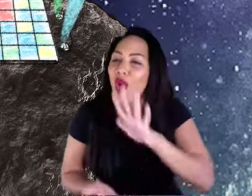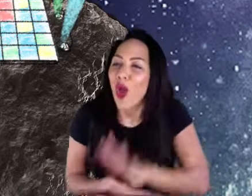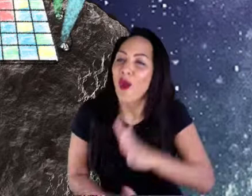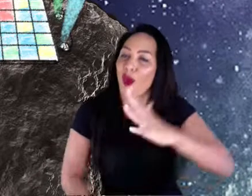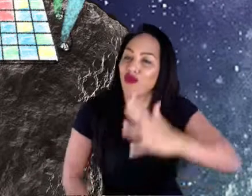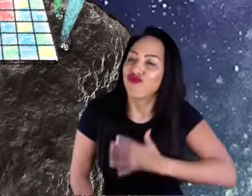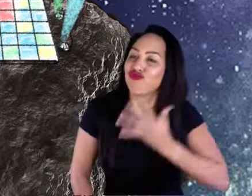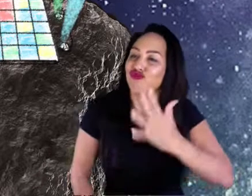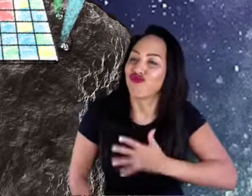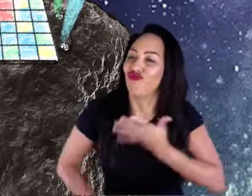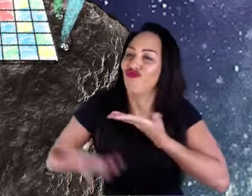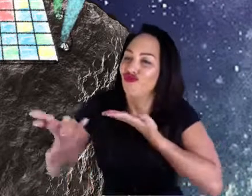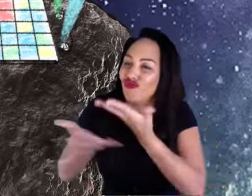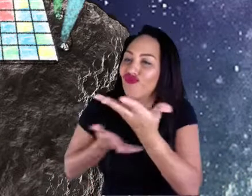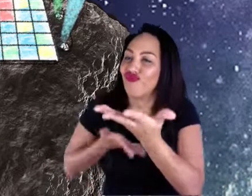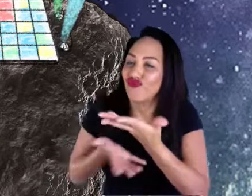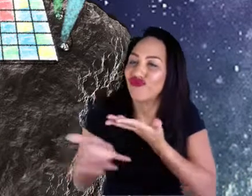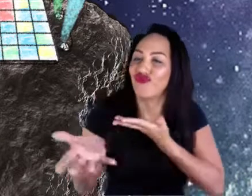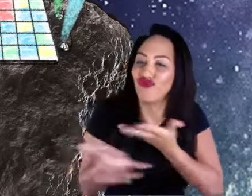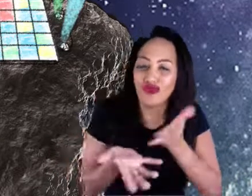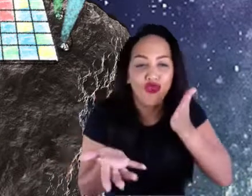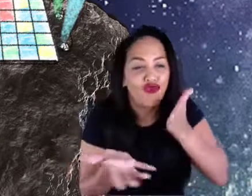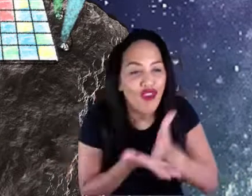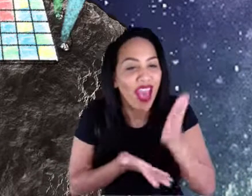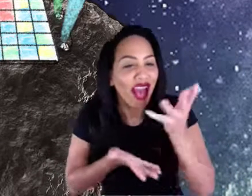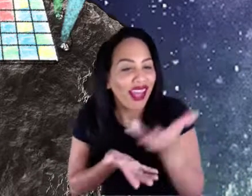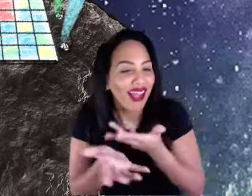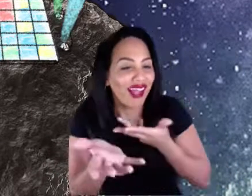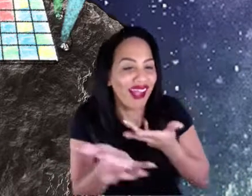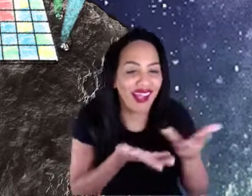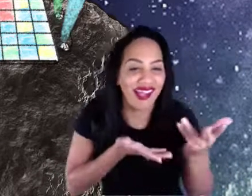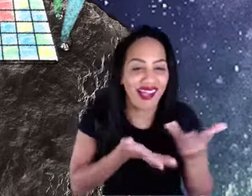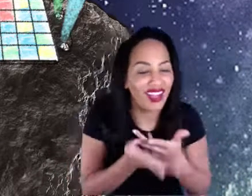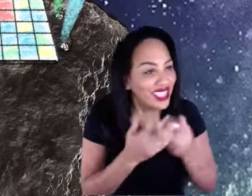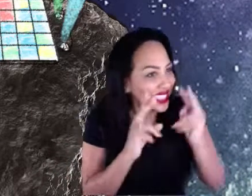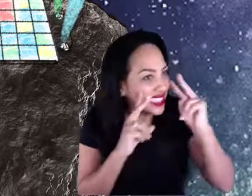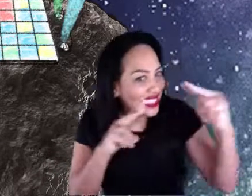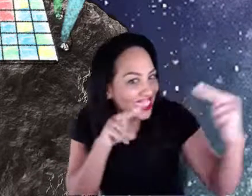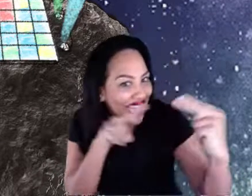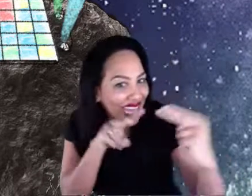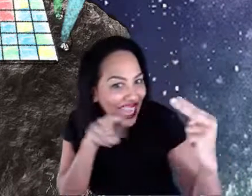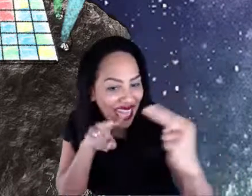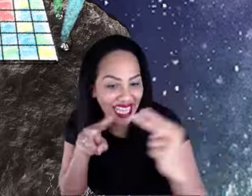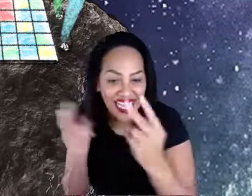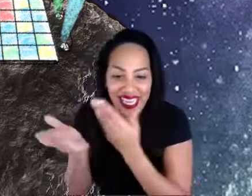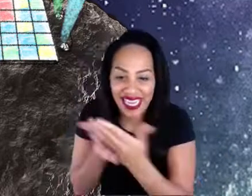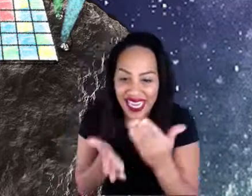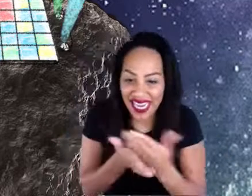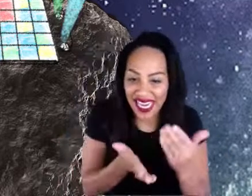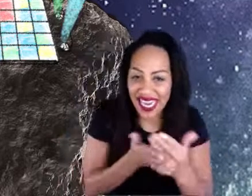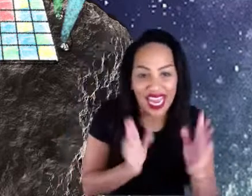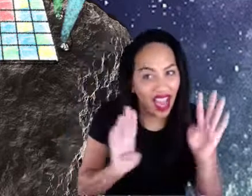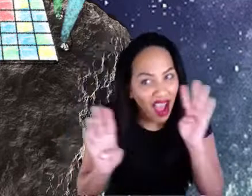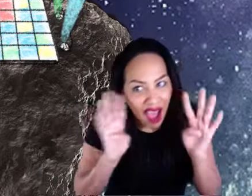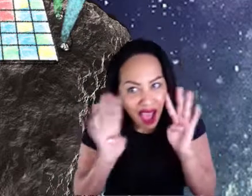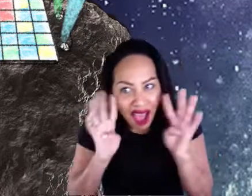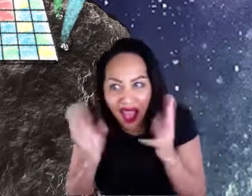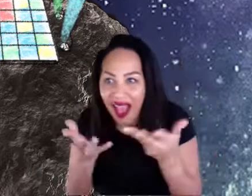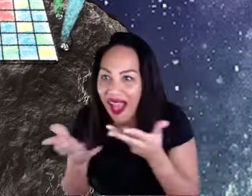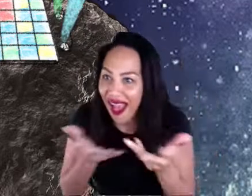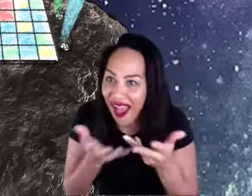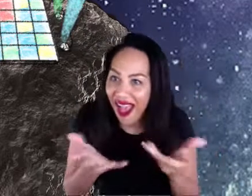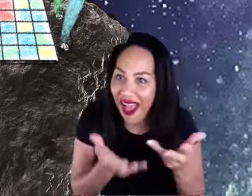you'd be able to kind of see and hear them clearly. But the great thing about this wonderful platform is